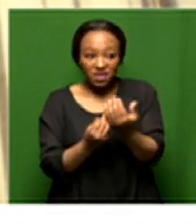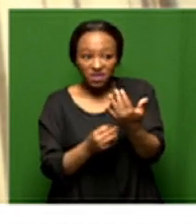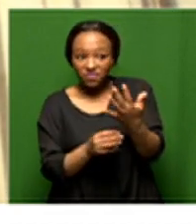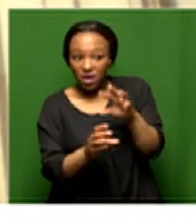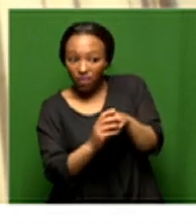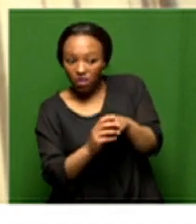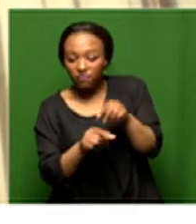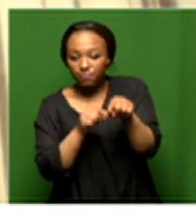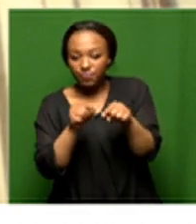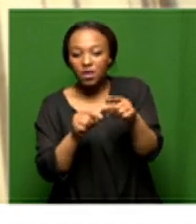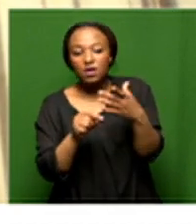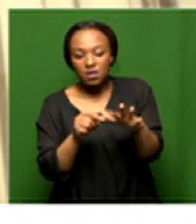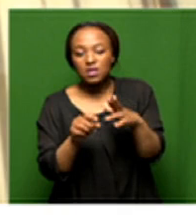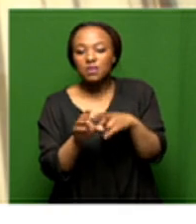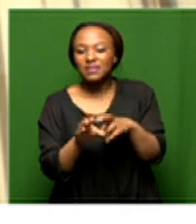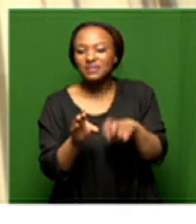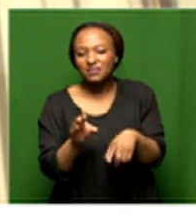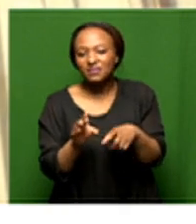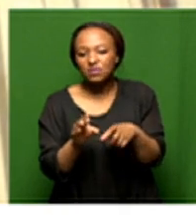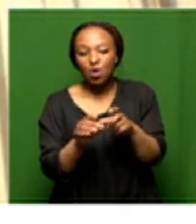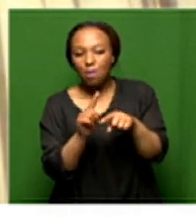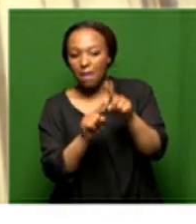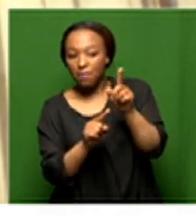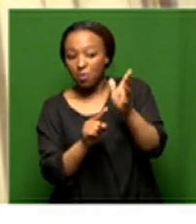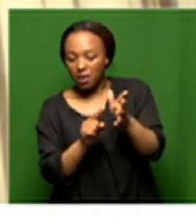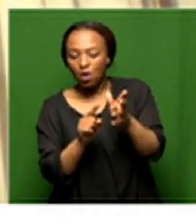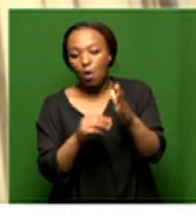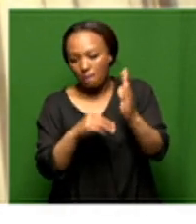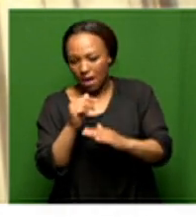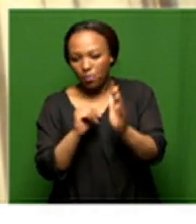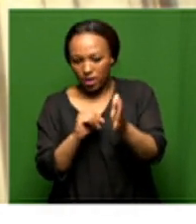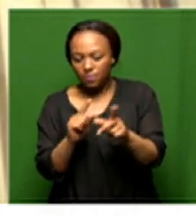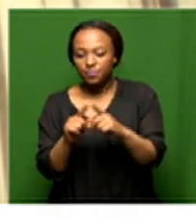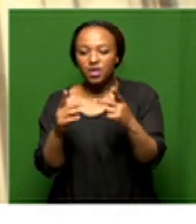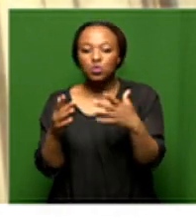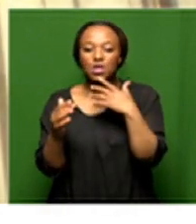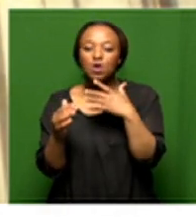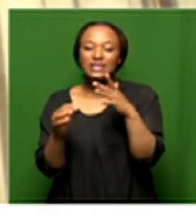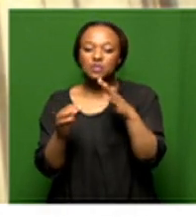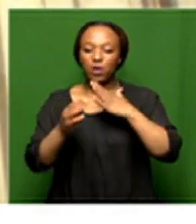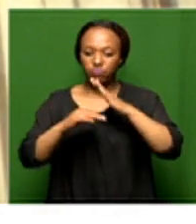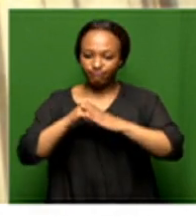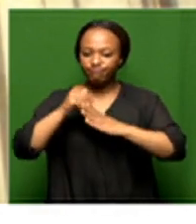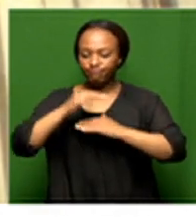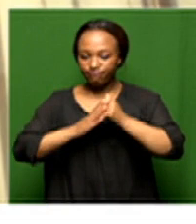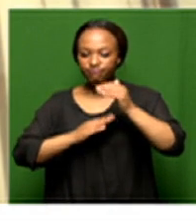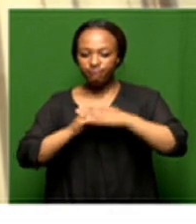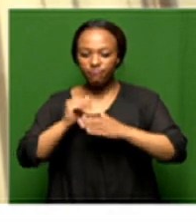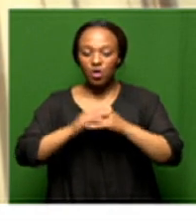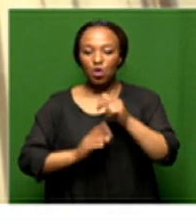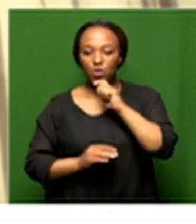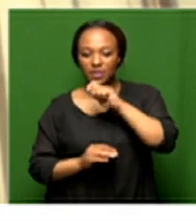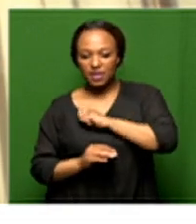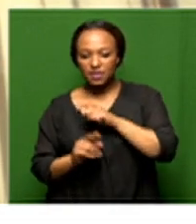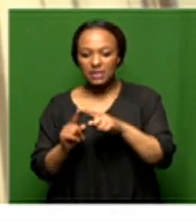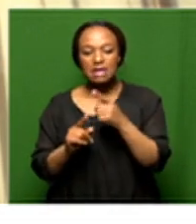in fact they must fall on their sword so once you begin to see that i think it's going to breathe confidence and i take the criticism by the way i